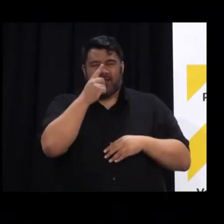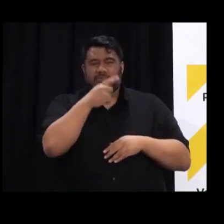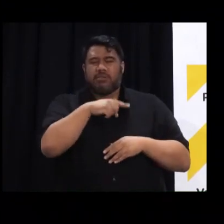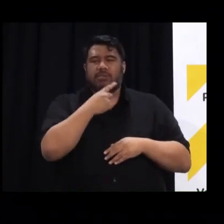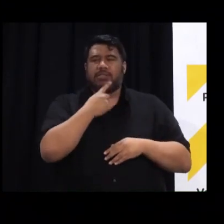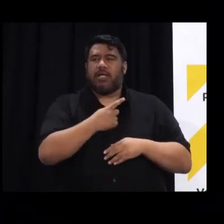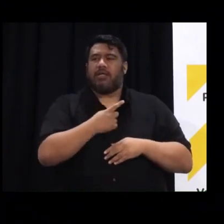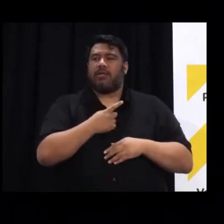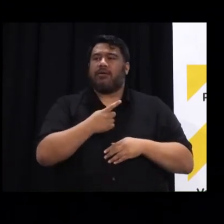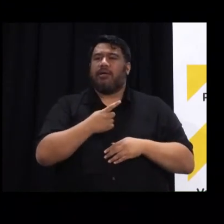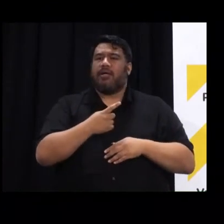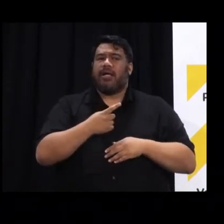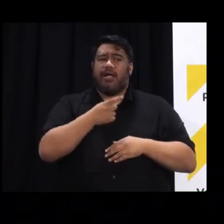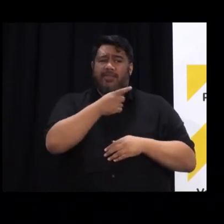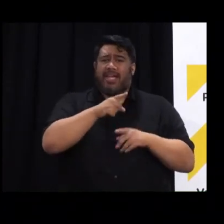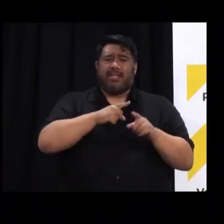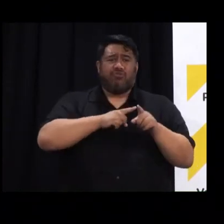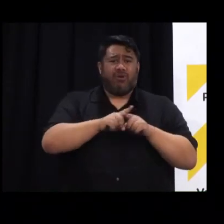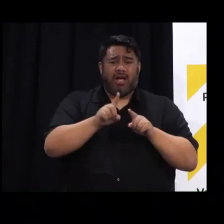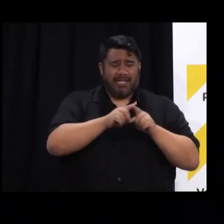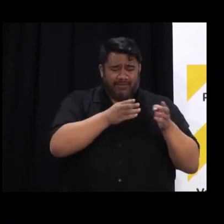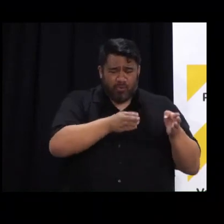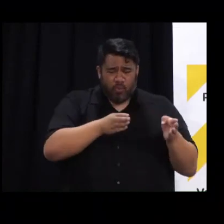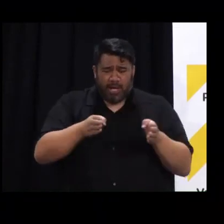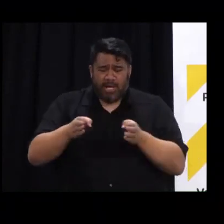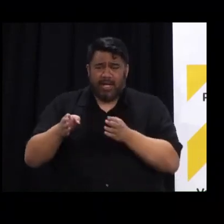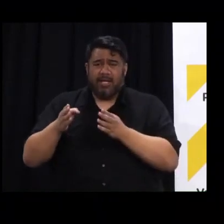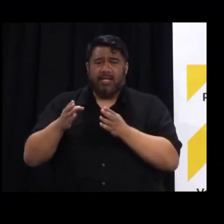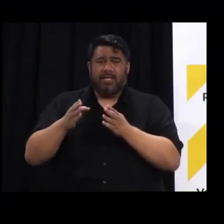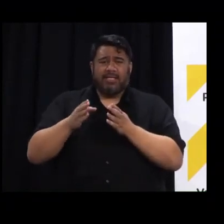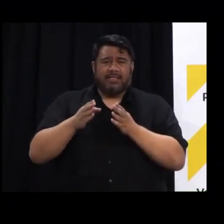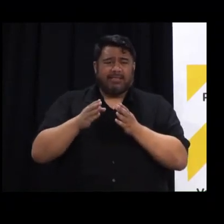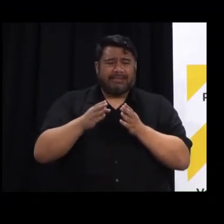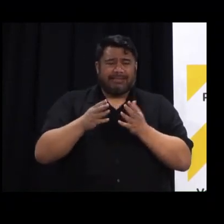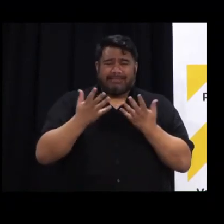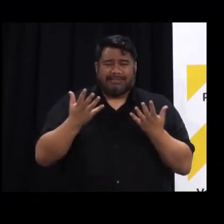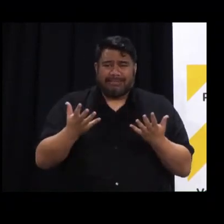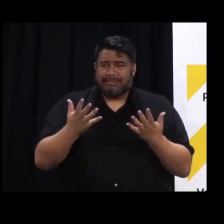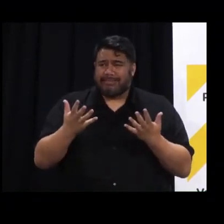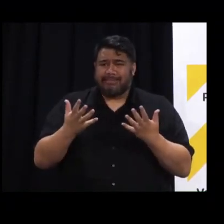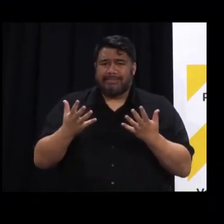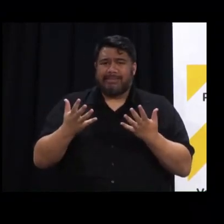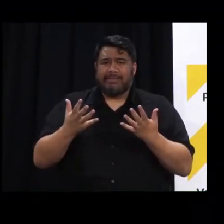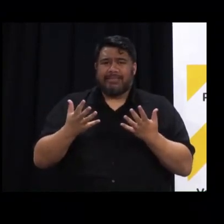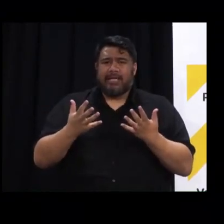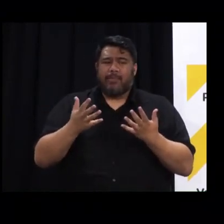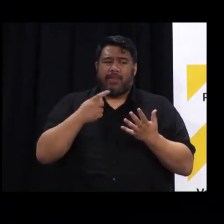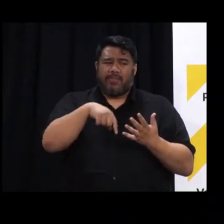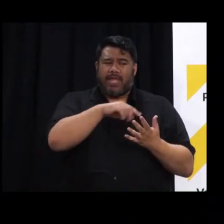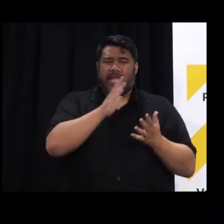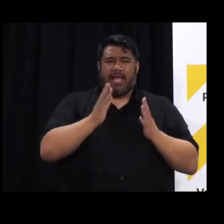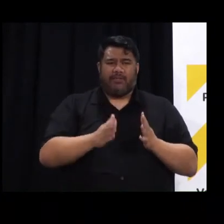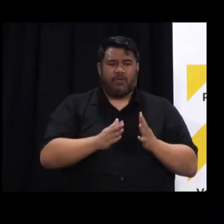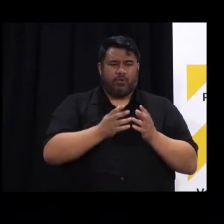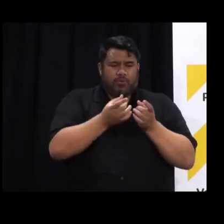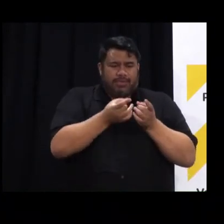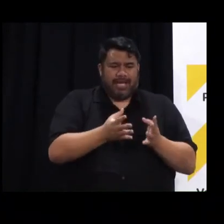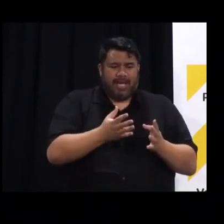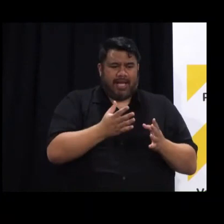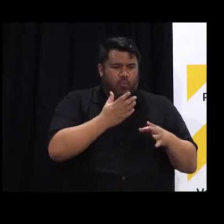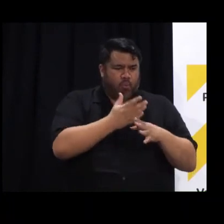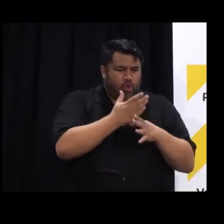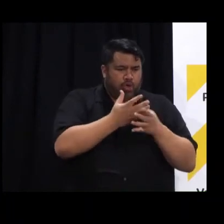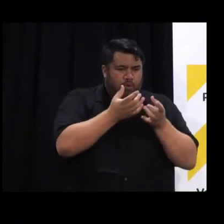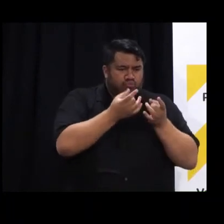view was that they had exhausted all those legal channels and needed to begin preparing for